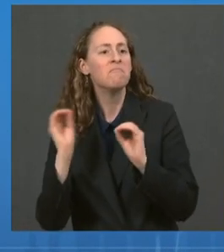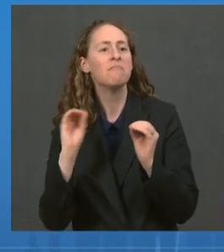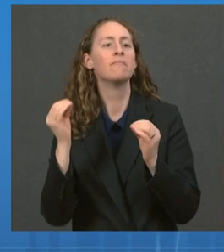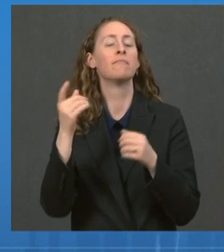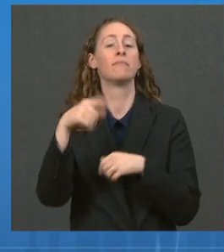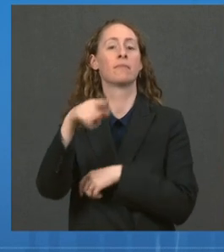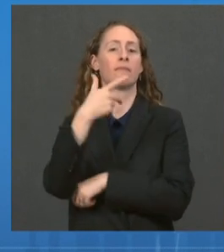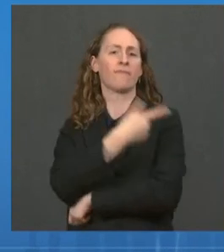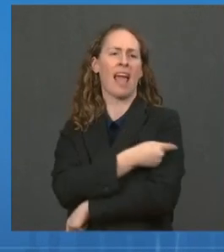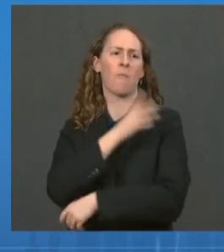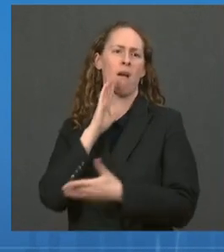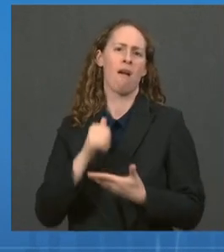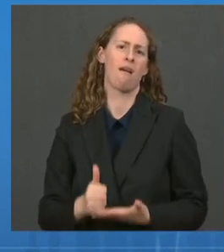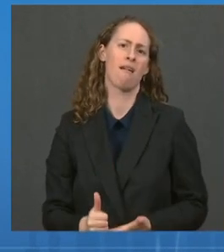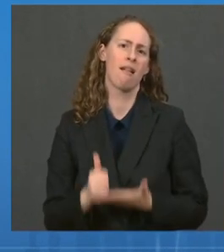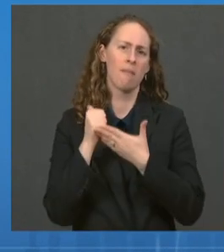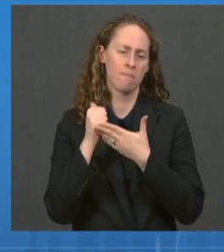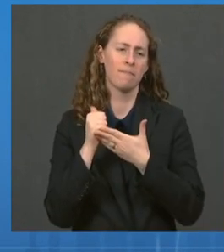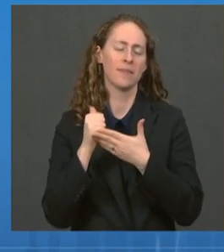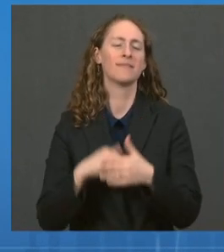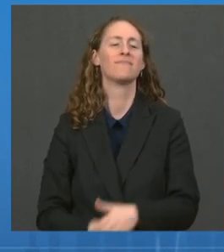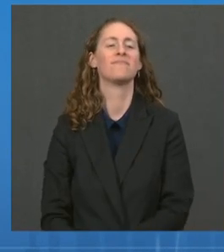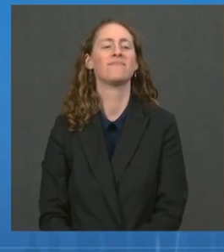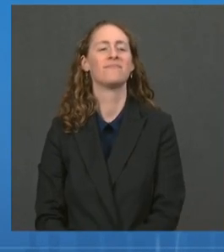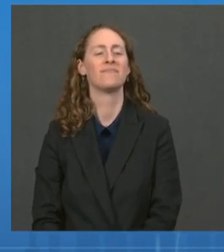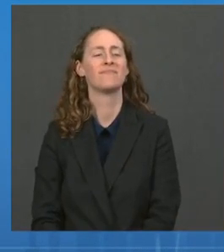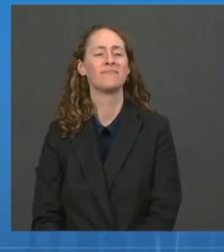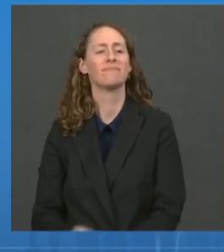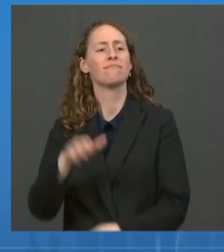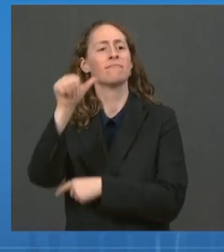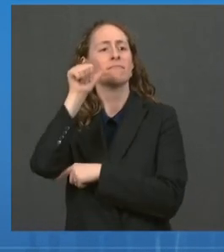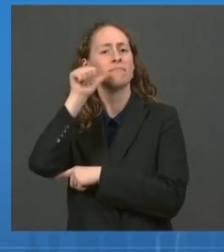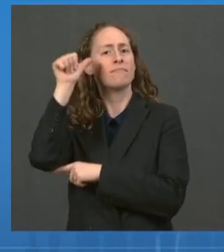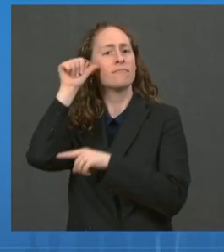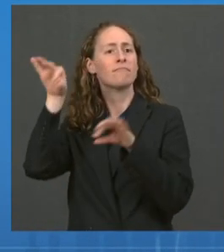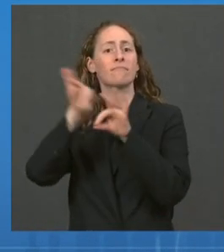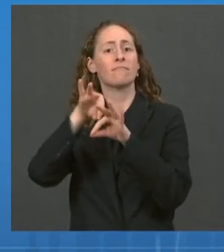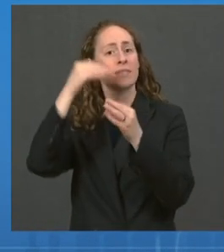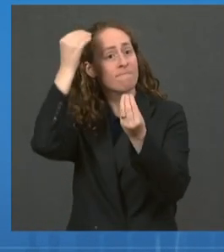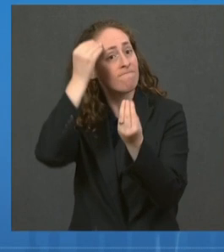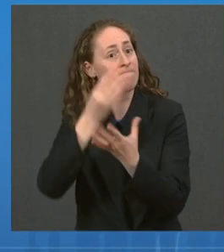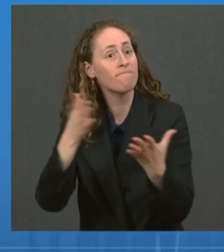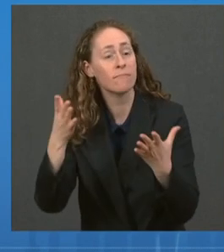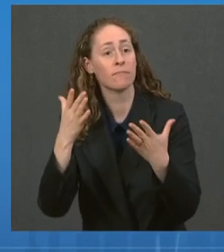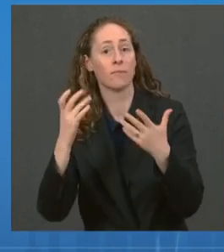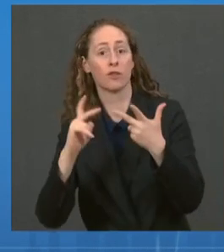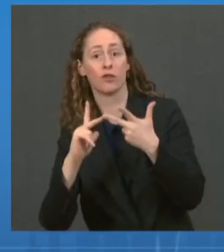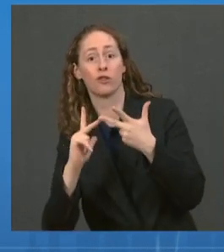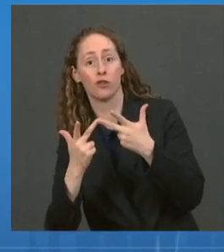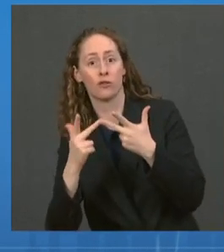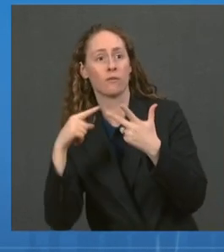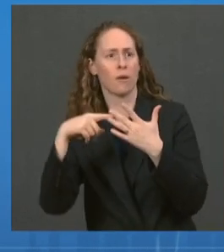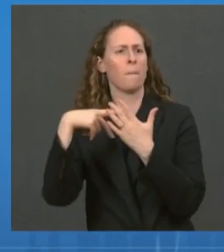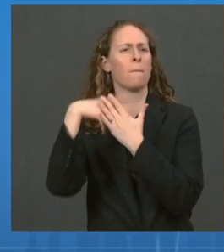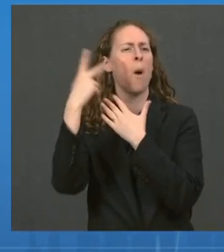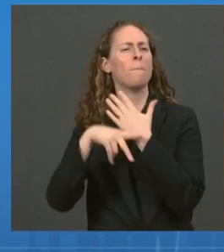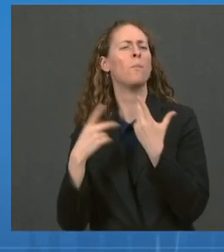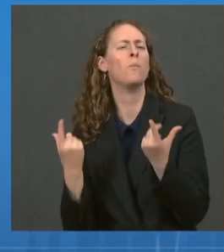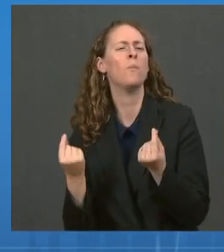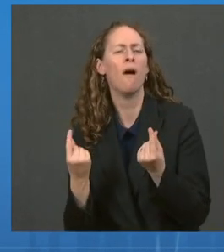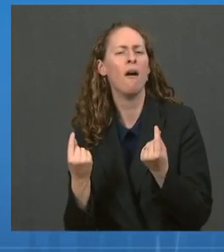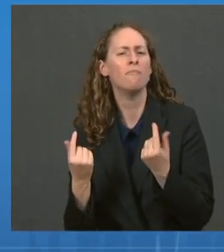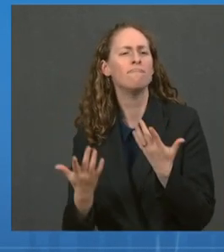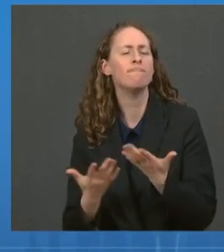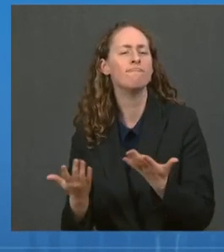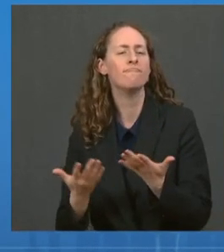Yesterday, we took an important first step in our vaccine booster program. As part of the process over the past few